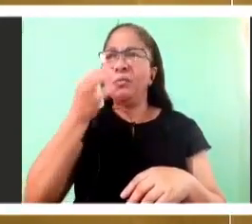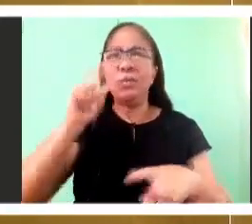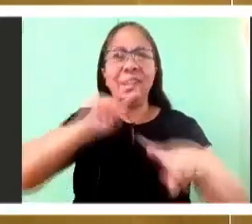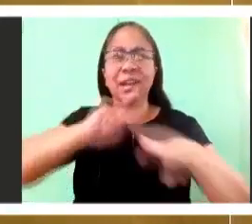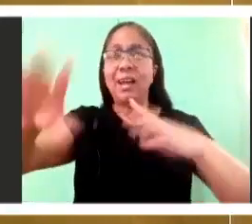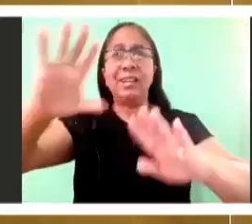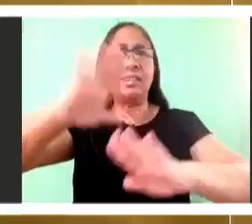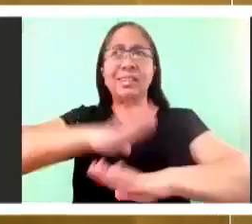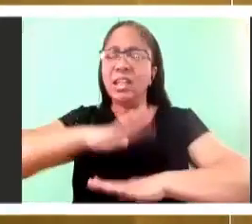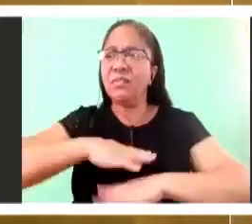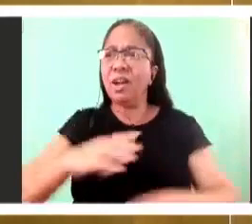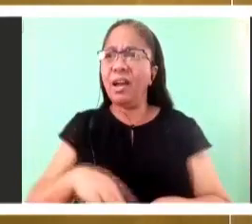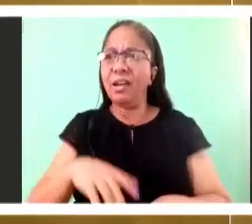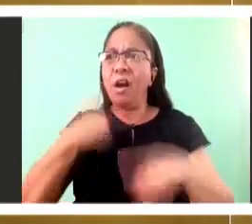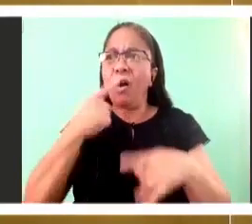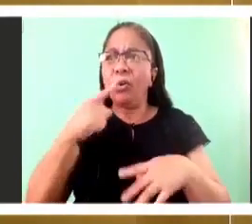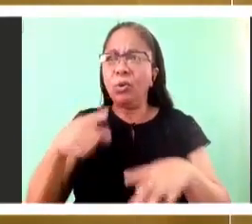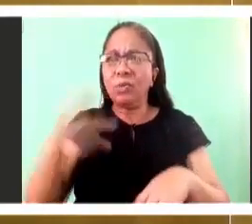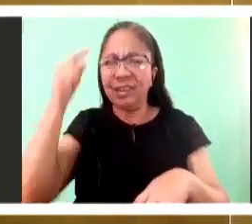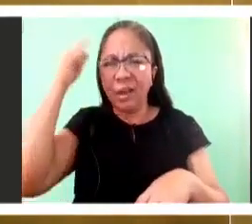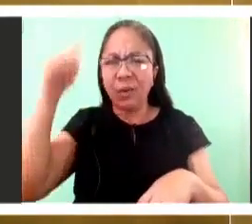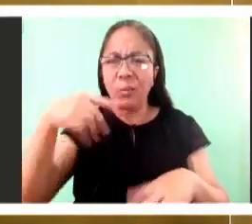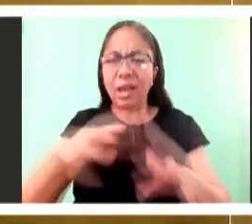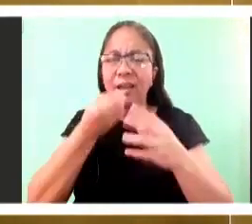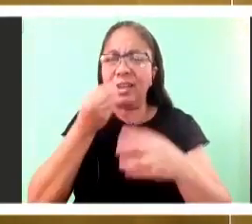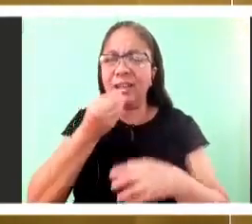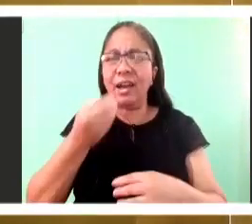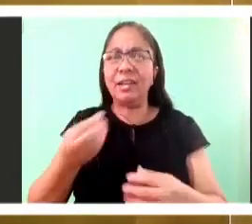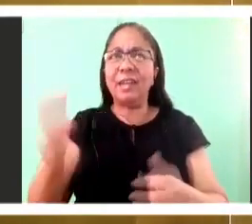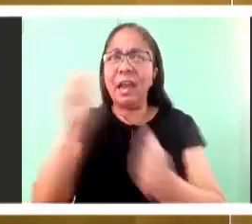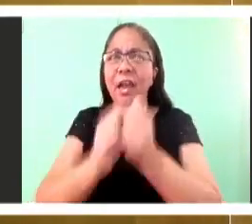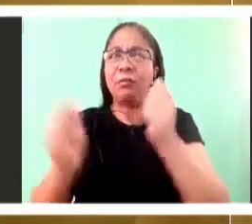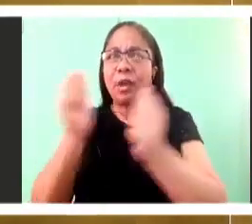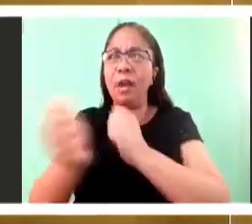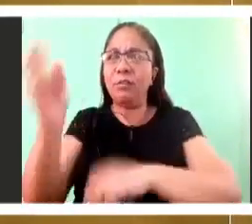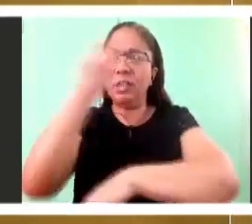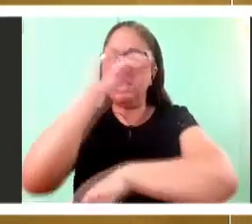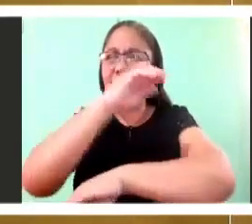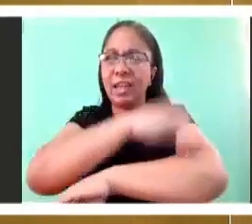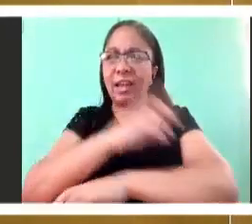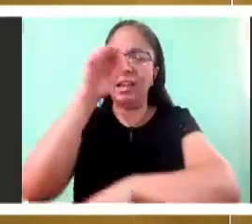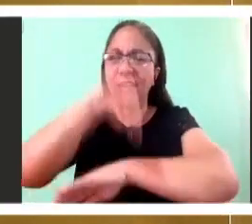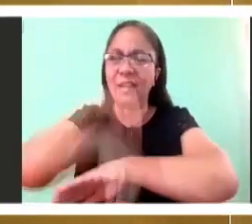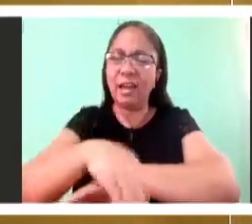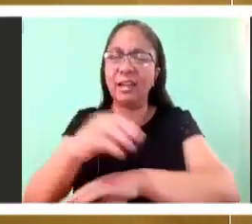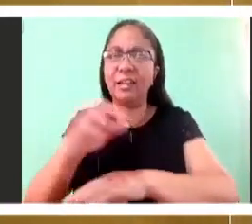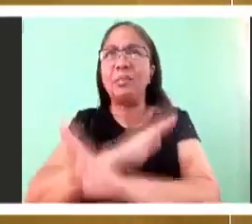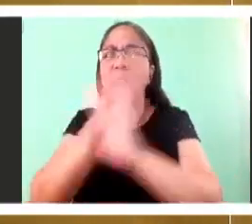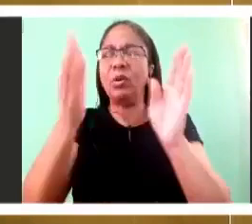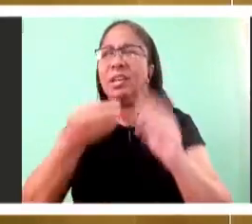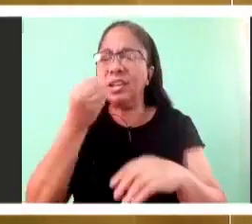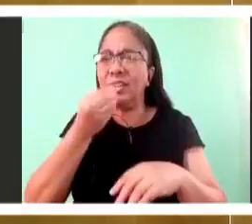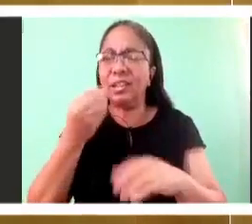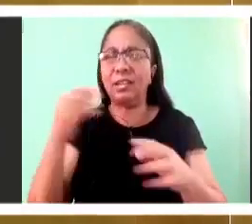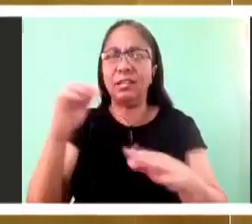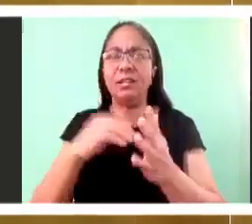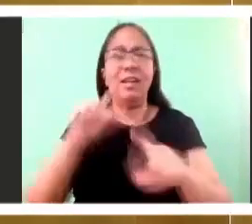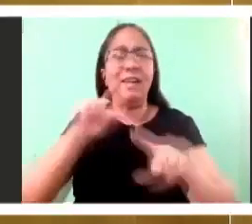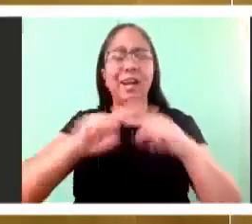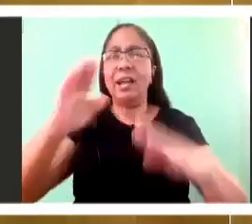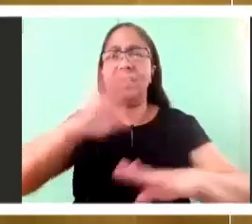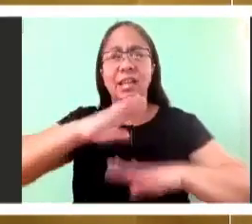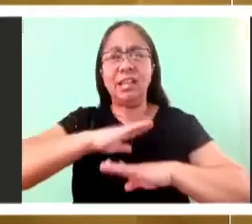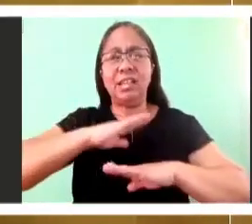is evoking the memory of the Israelites who were complaining. And by evoking that